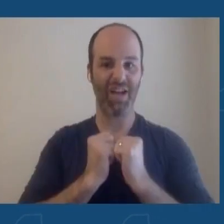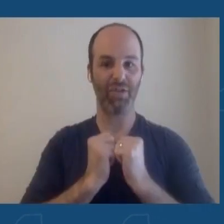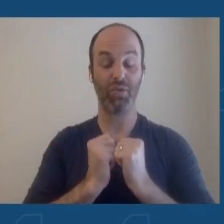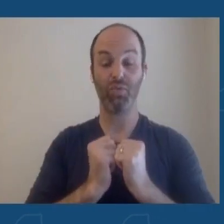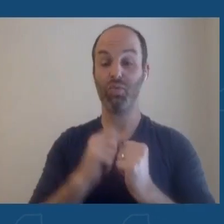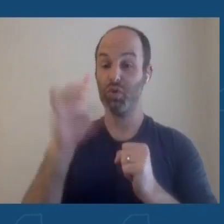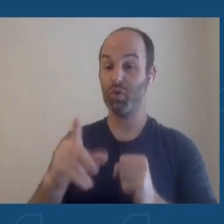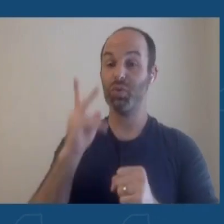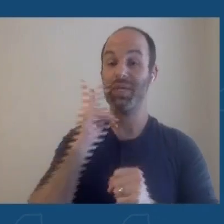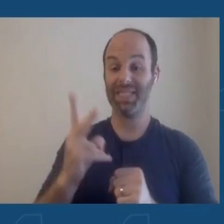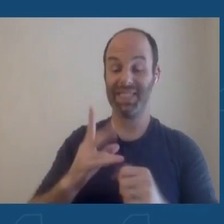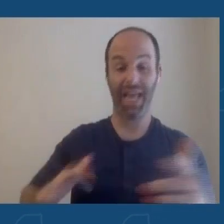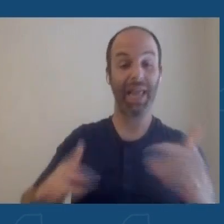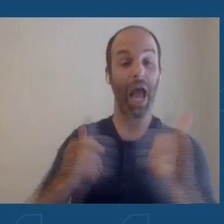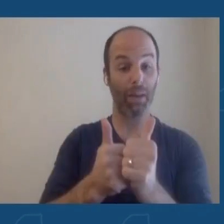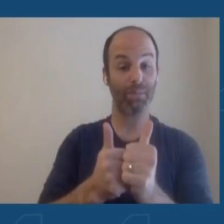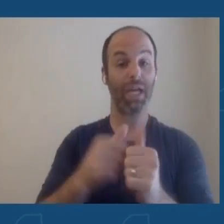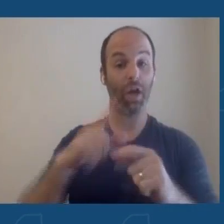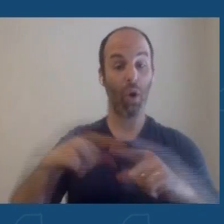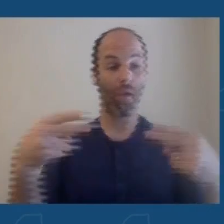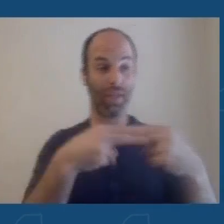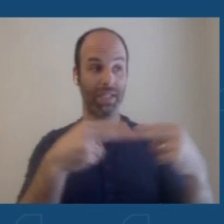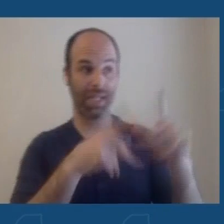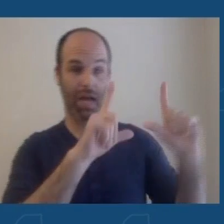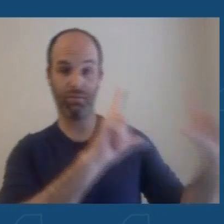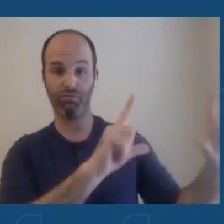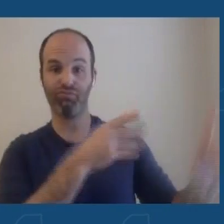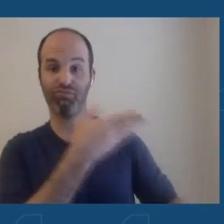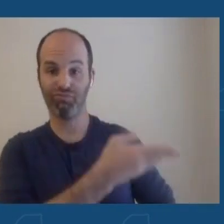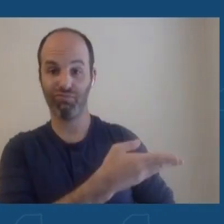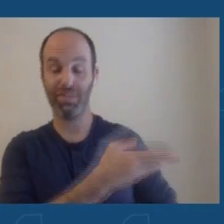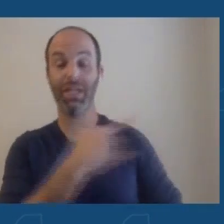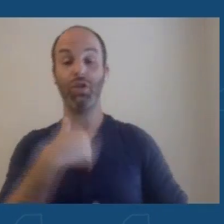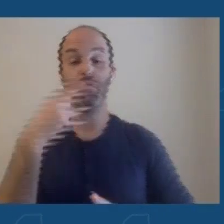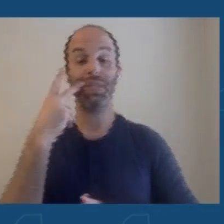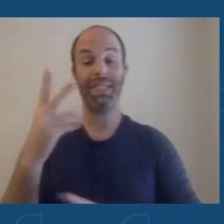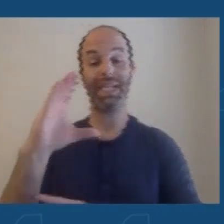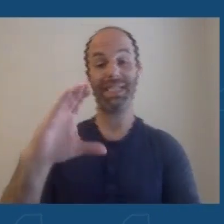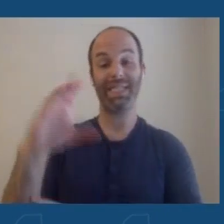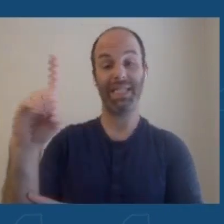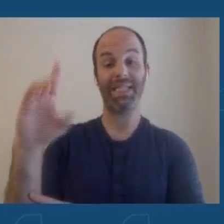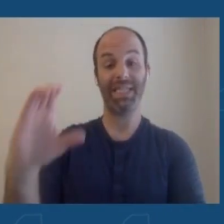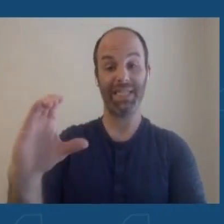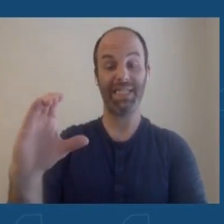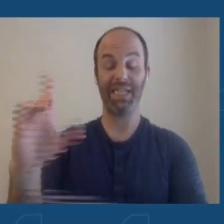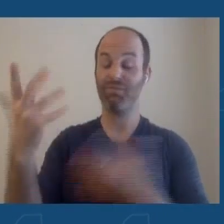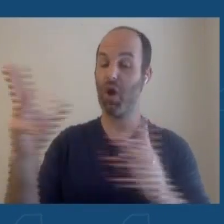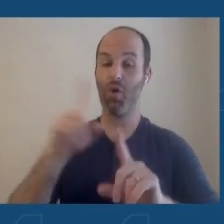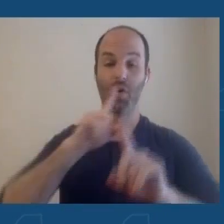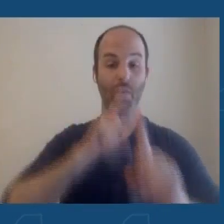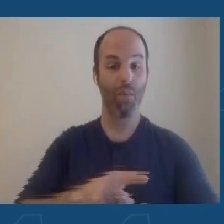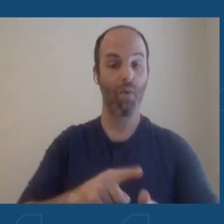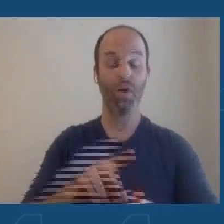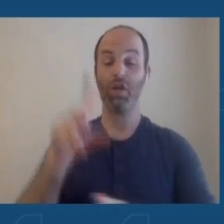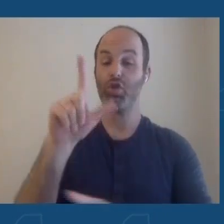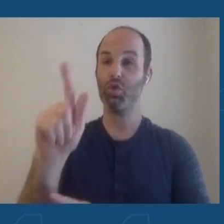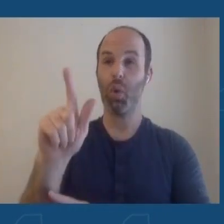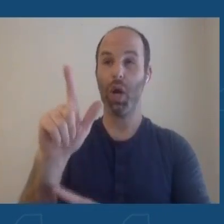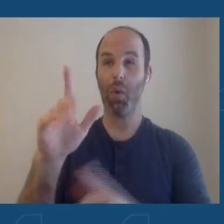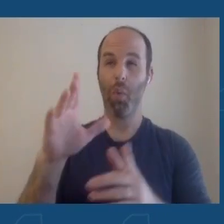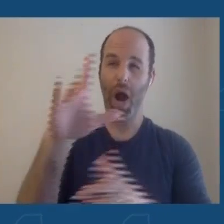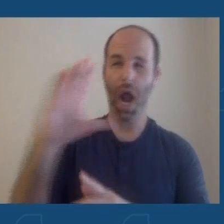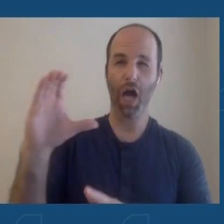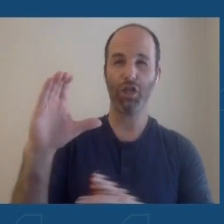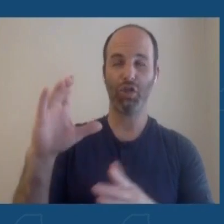already. The CDC has reported something over 2,100 cases as of